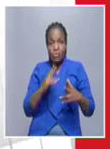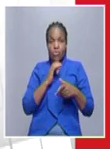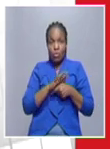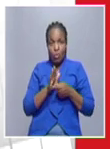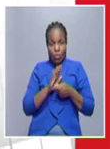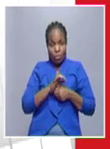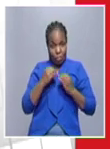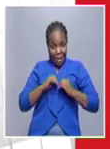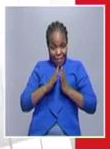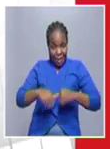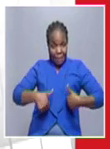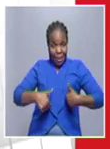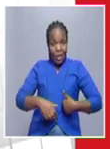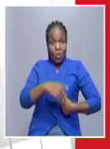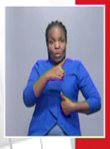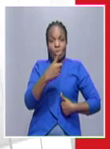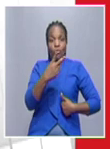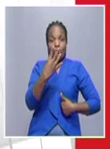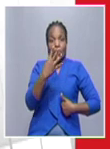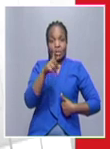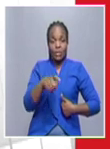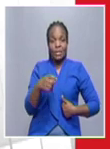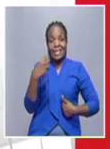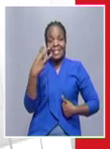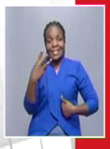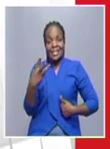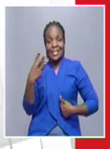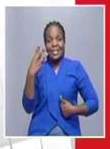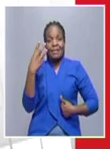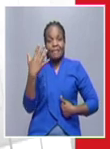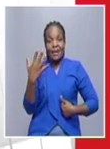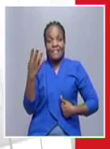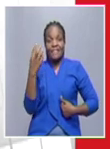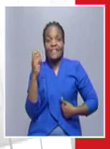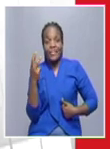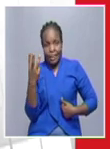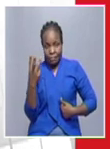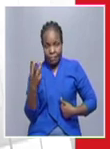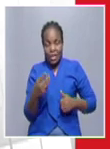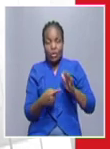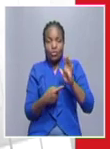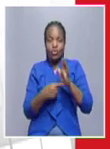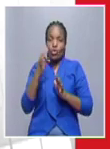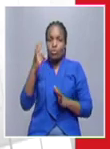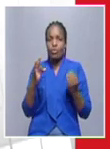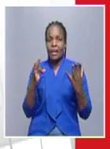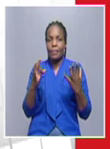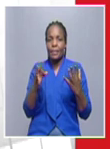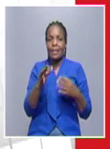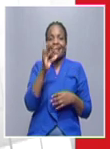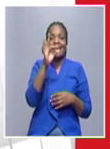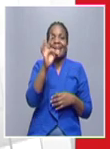are one hundred and twenty four thousand three hundred and fifty three representing a recovery rate of